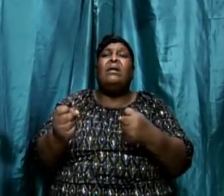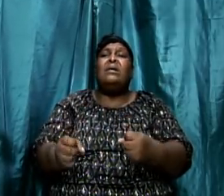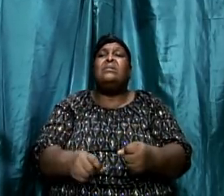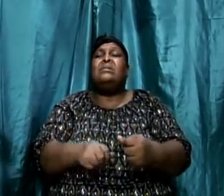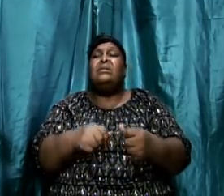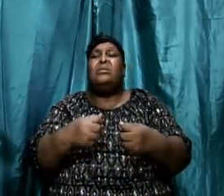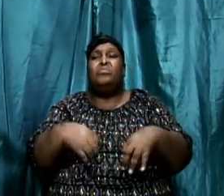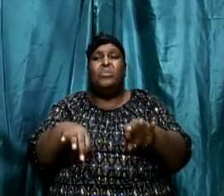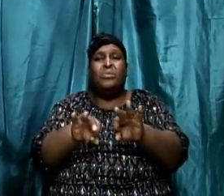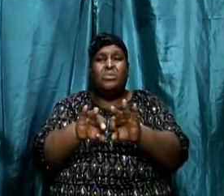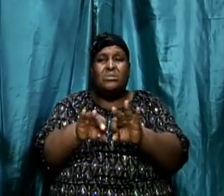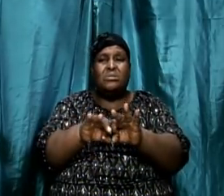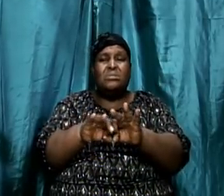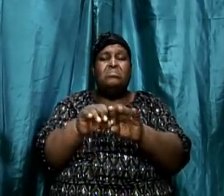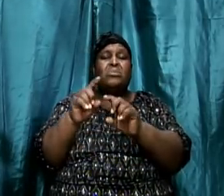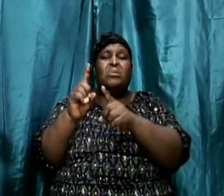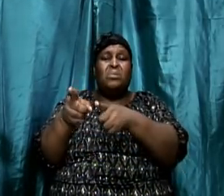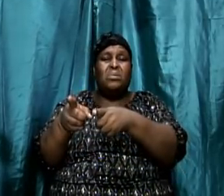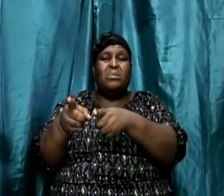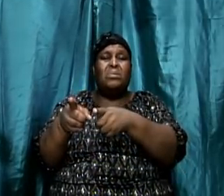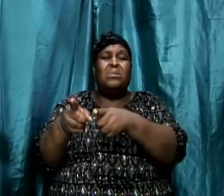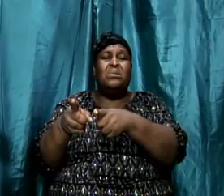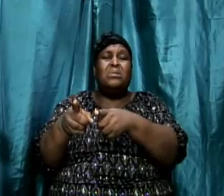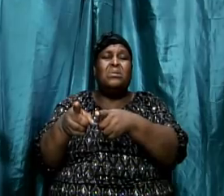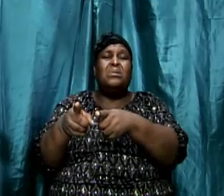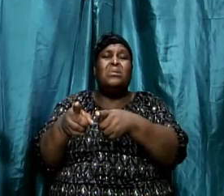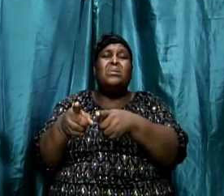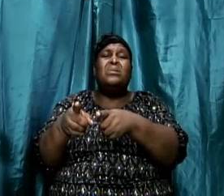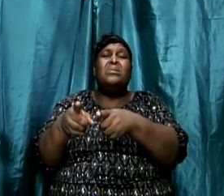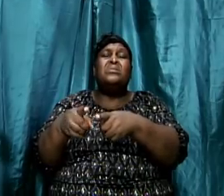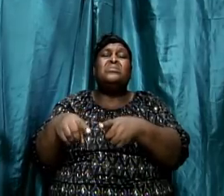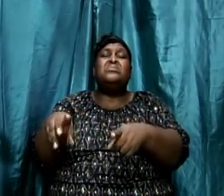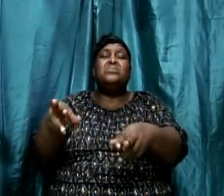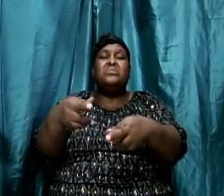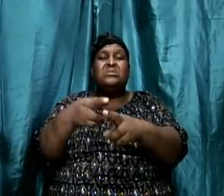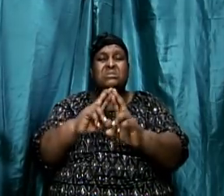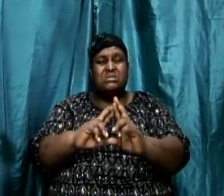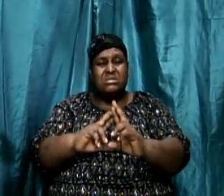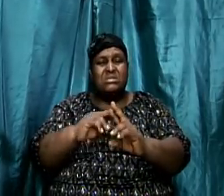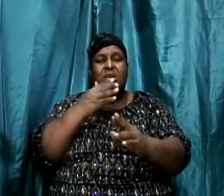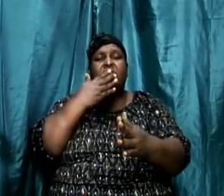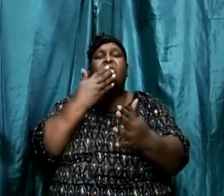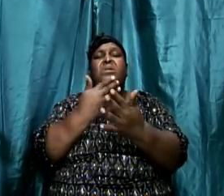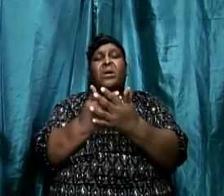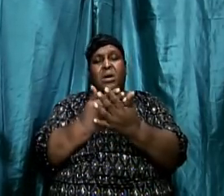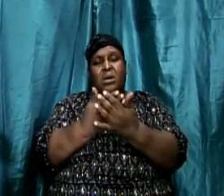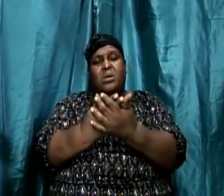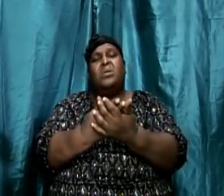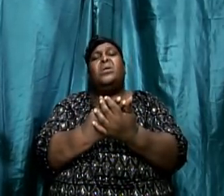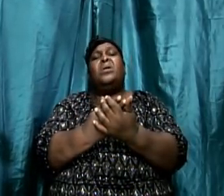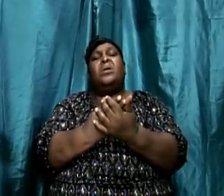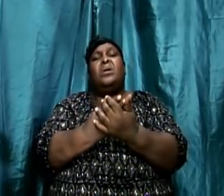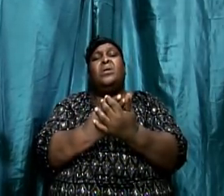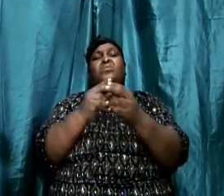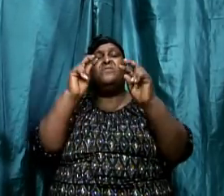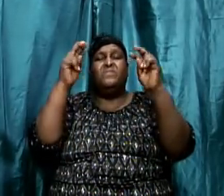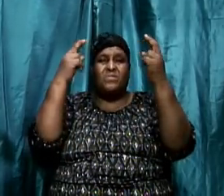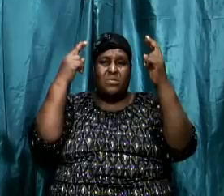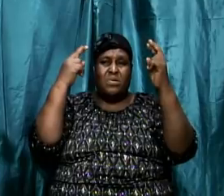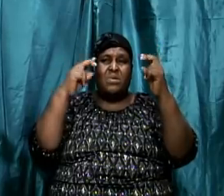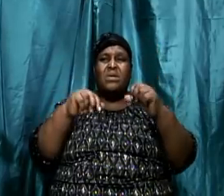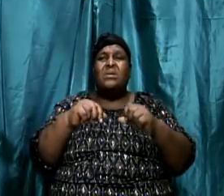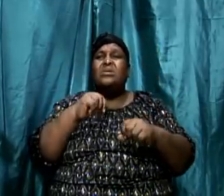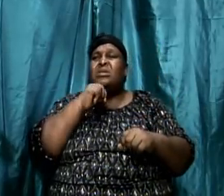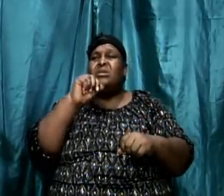in a certain order to guarantee a certain result. And we will realize that it is not just any step in